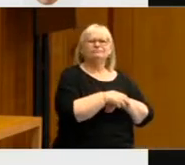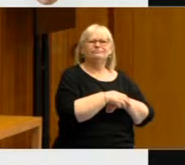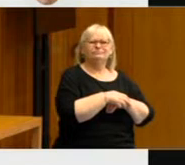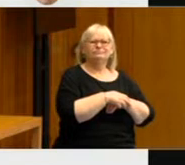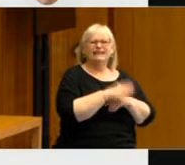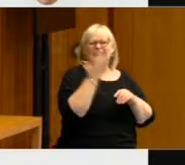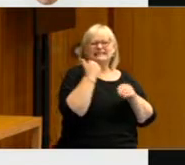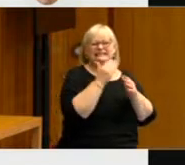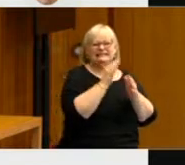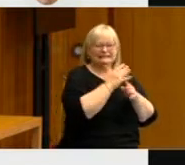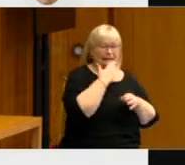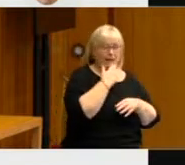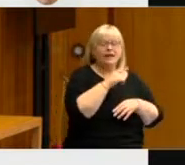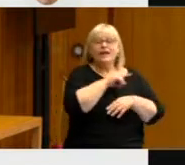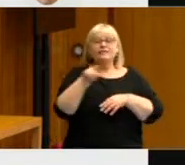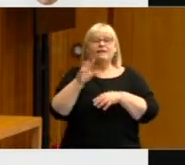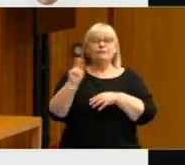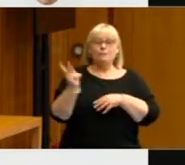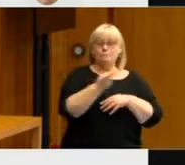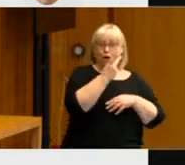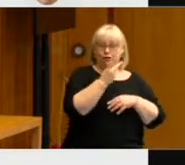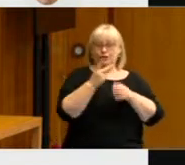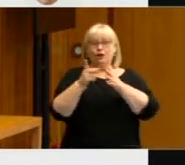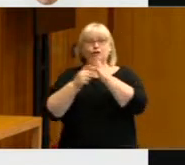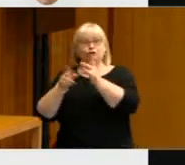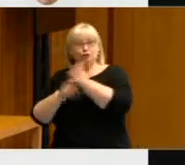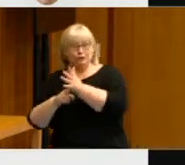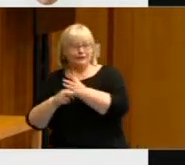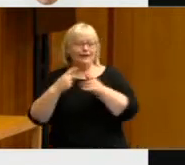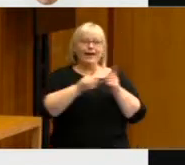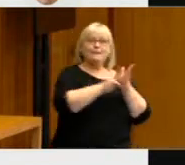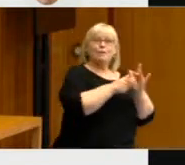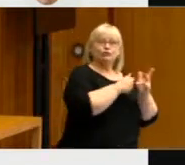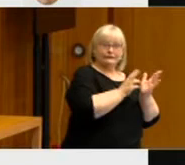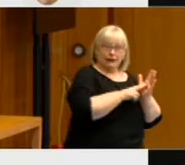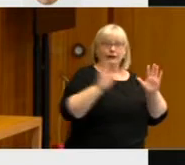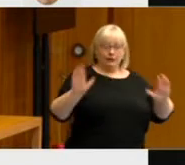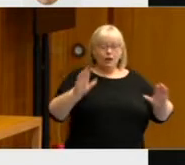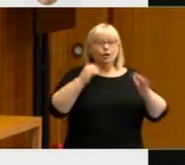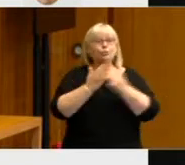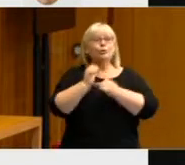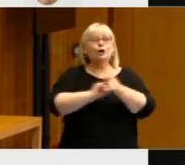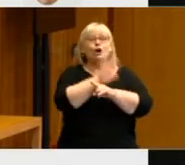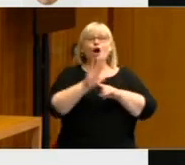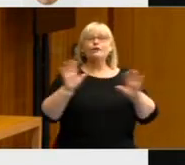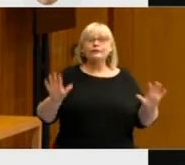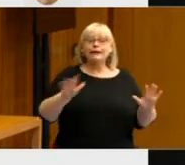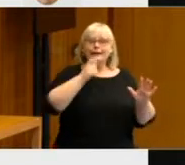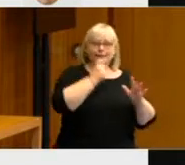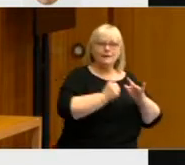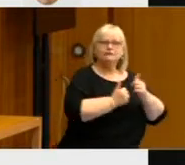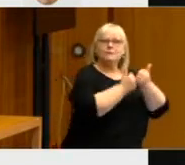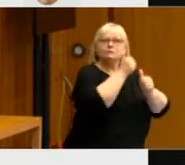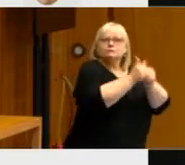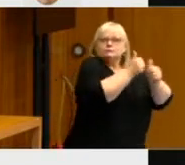for both Scott Morrison and Boris Johnson, we do see evidence of this rally around the flag effect. Back in March to